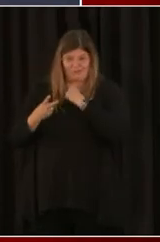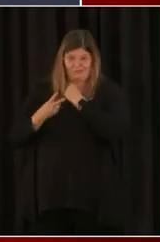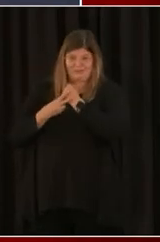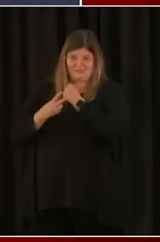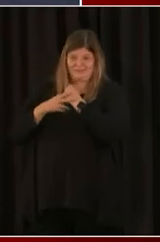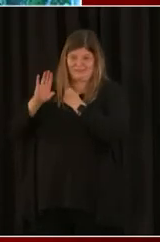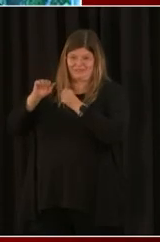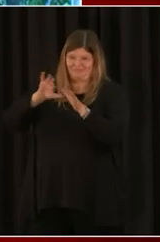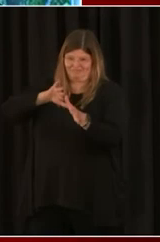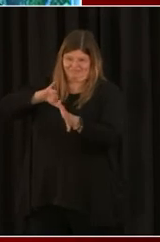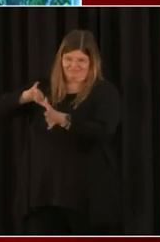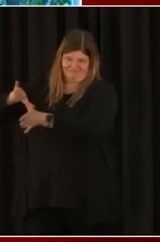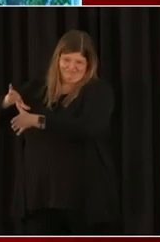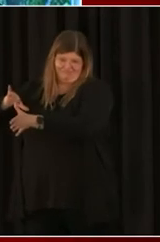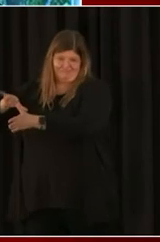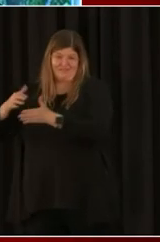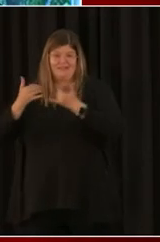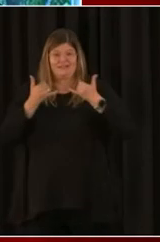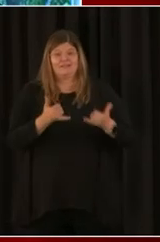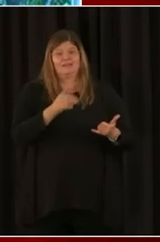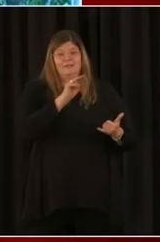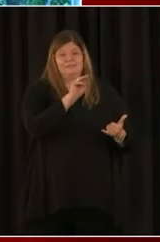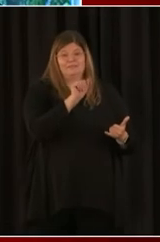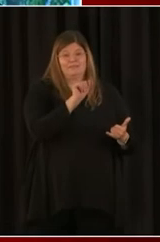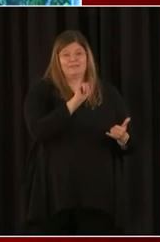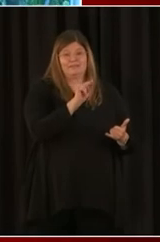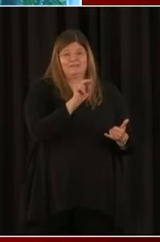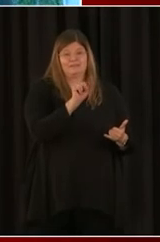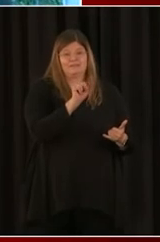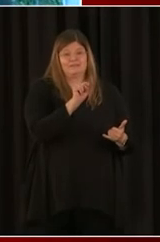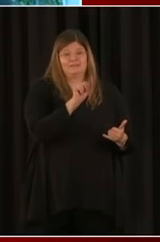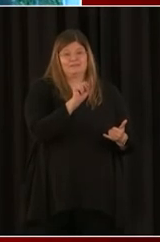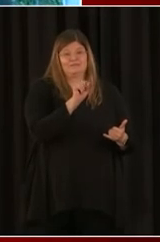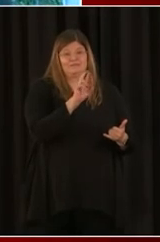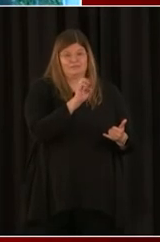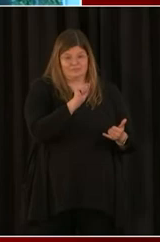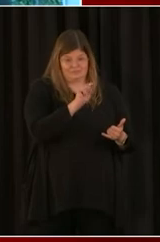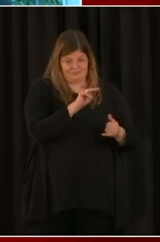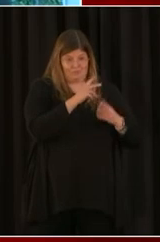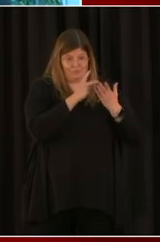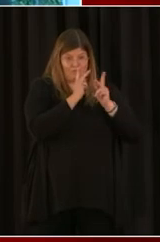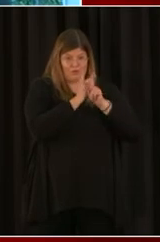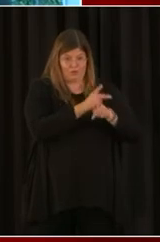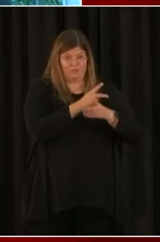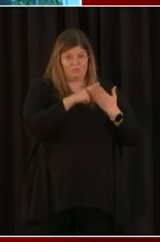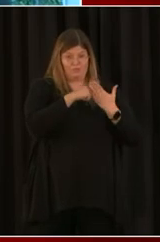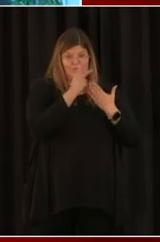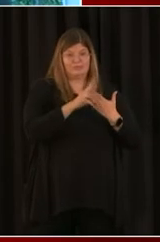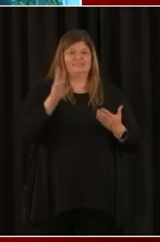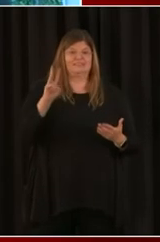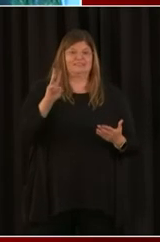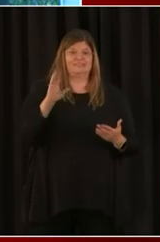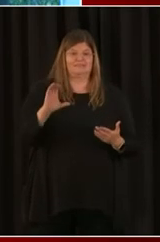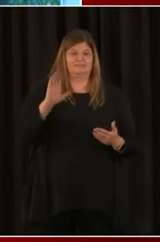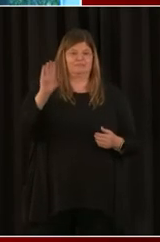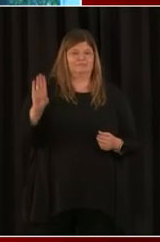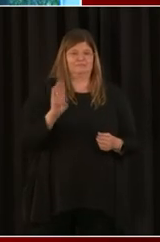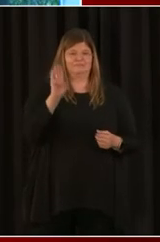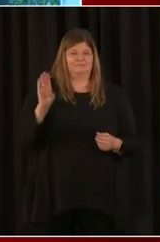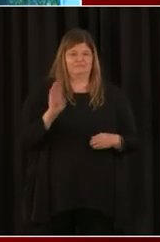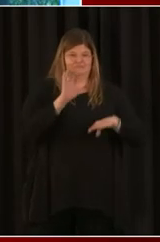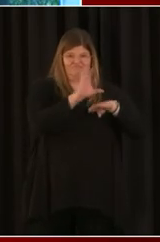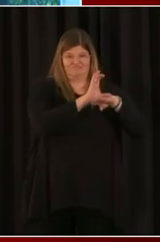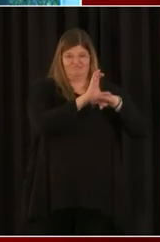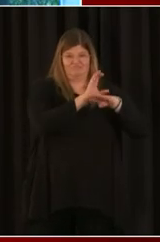Lending Program. That was actually funded to the tune of $600 billion. It's my understanding that it's about